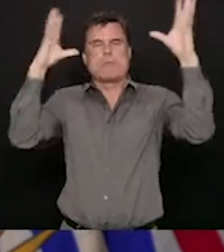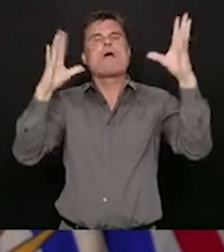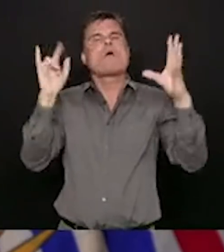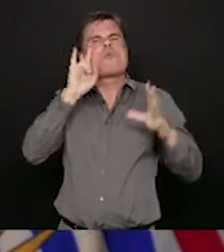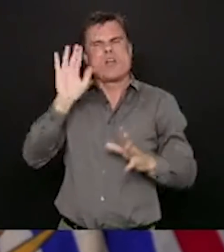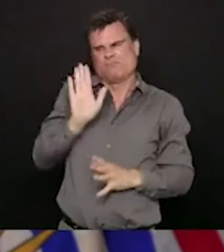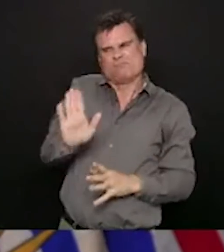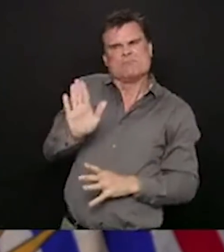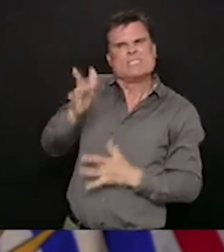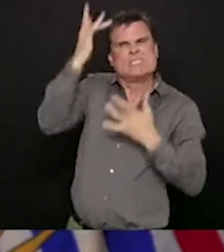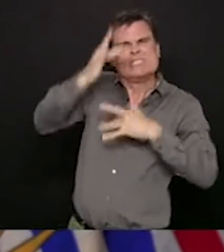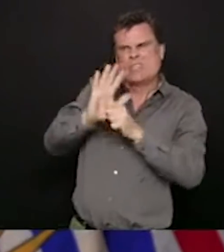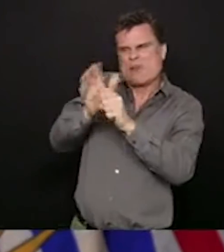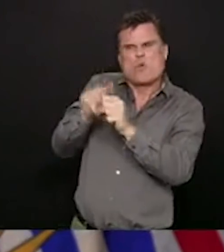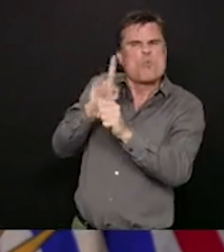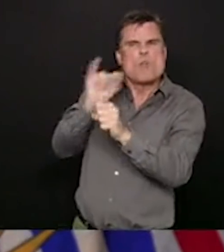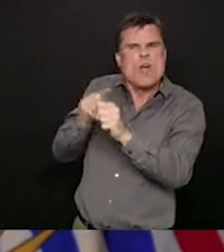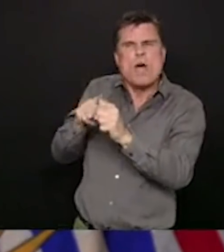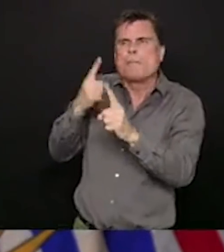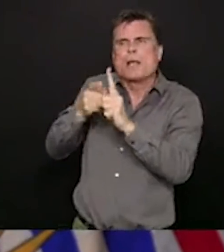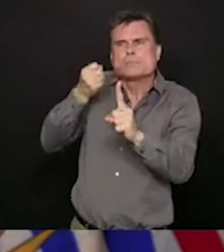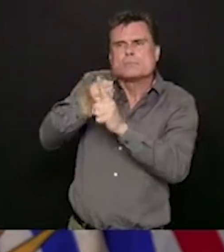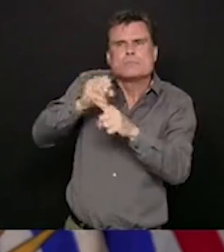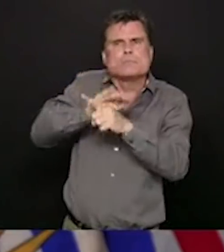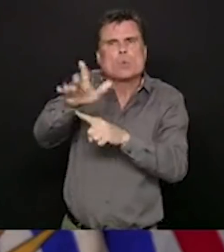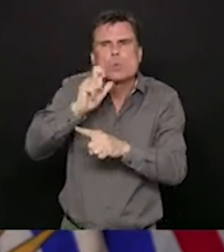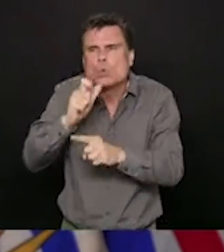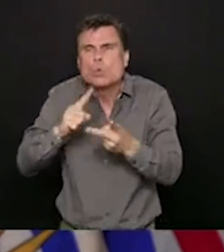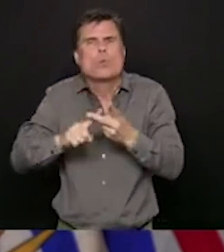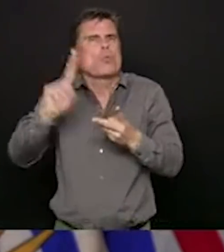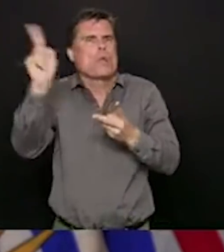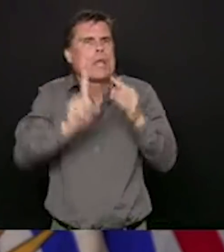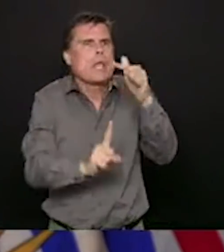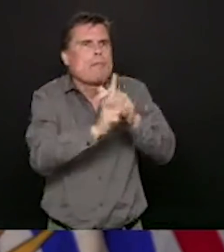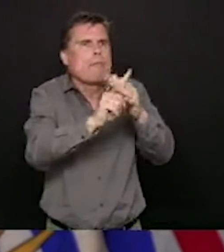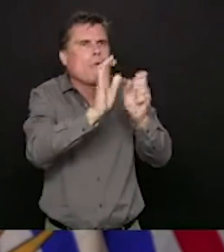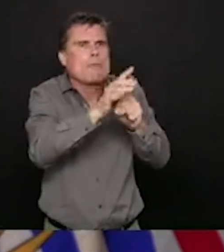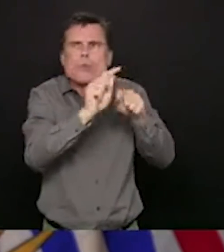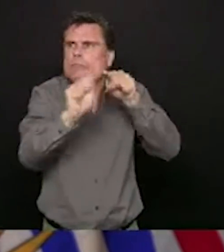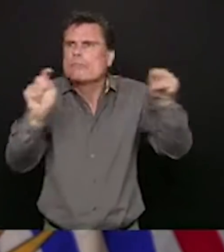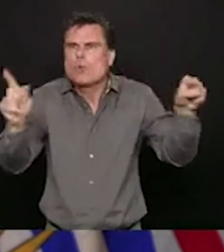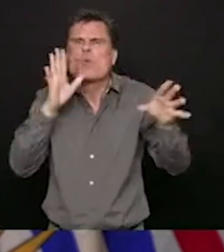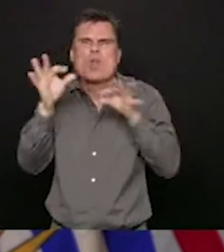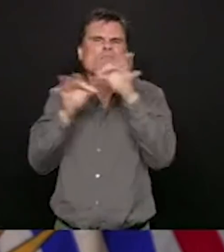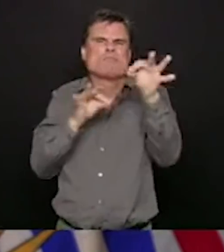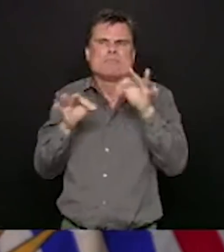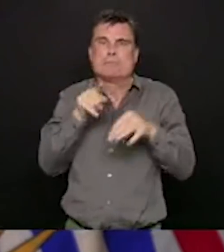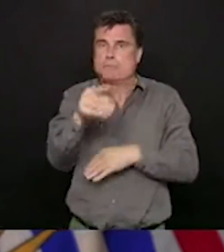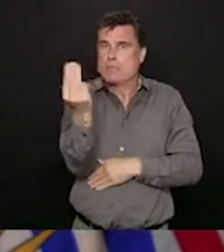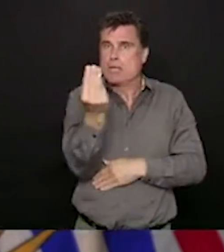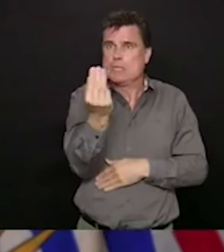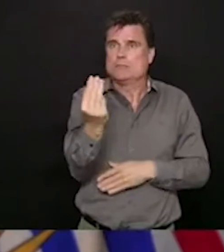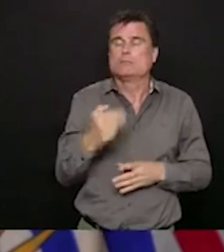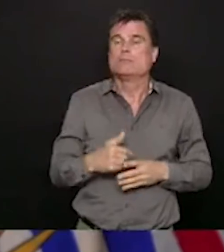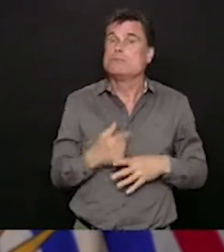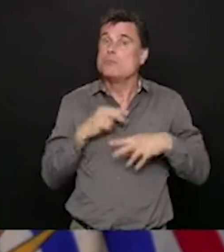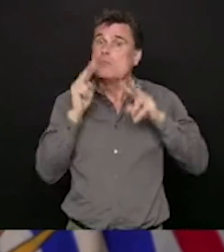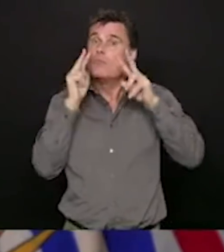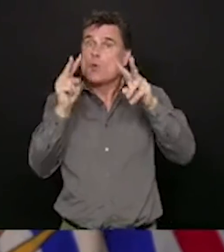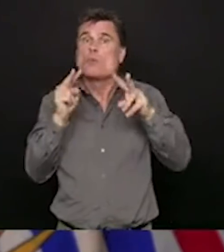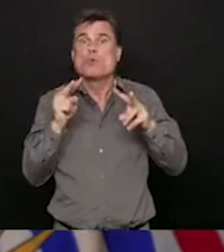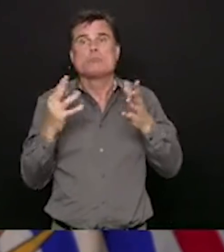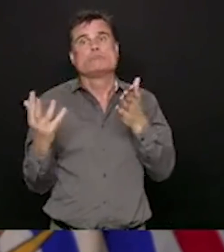and we are looking forward to being able to share that information with you. As we are all well aware, this virus is